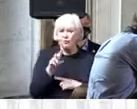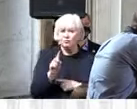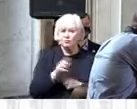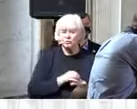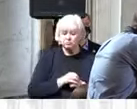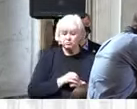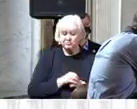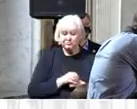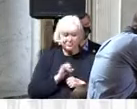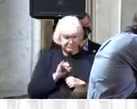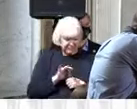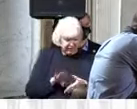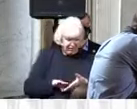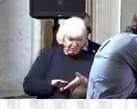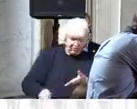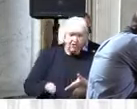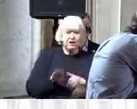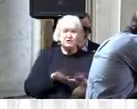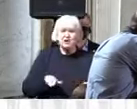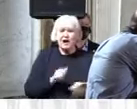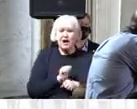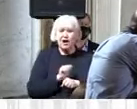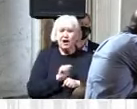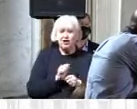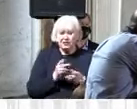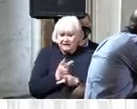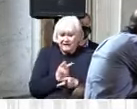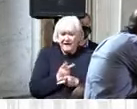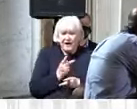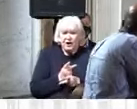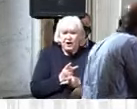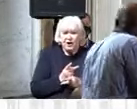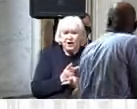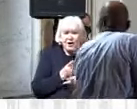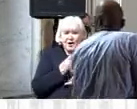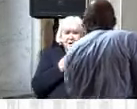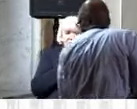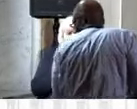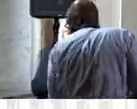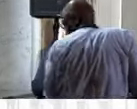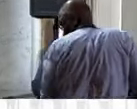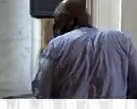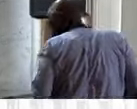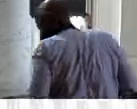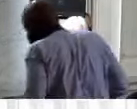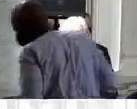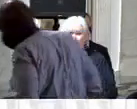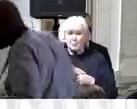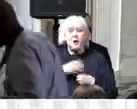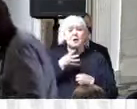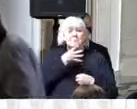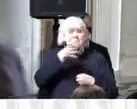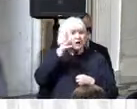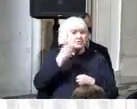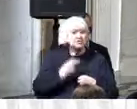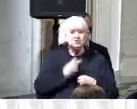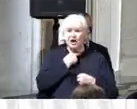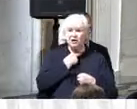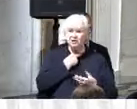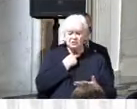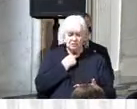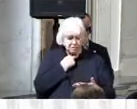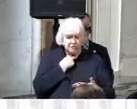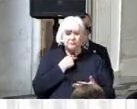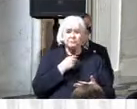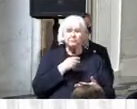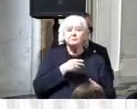child care working parents were totally stranded working mothers took on more and more of the